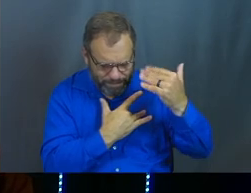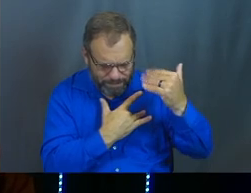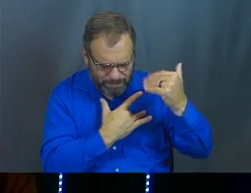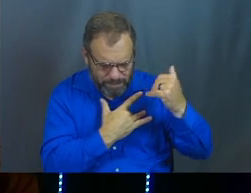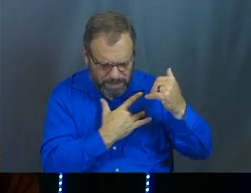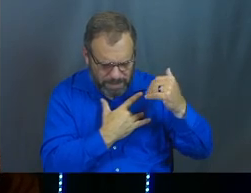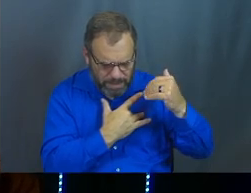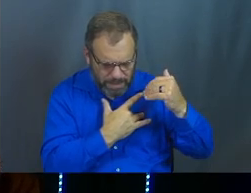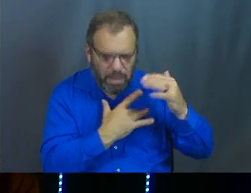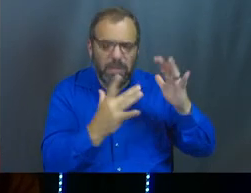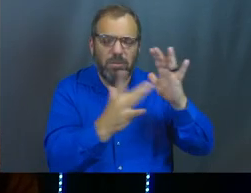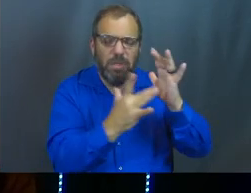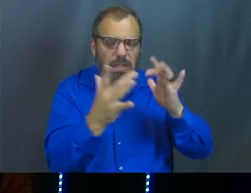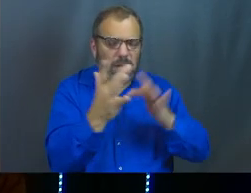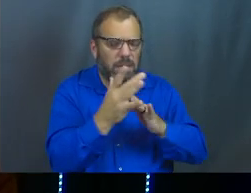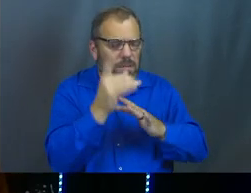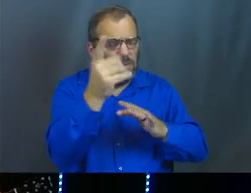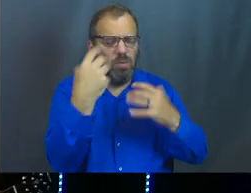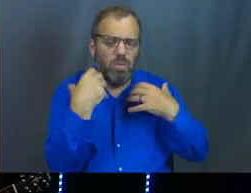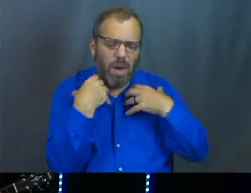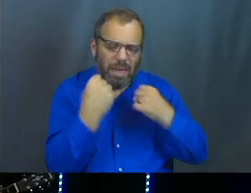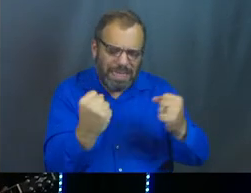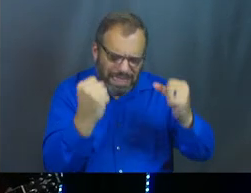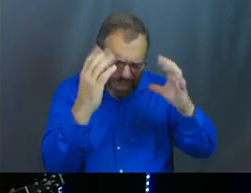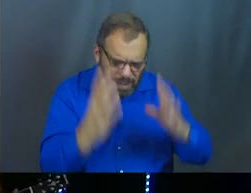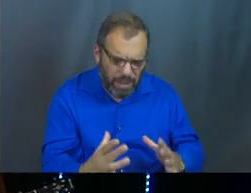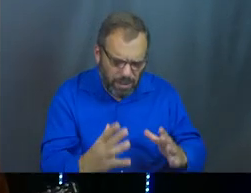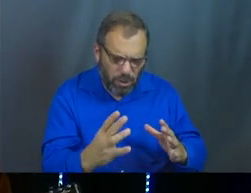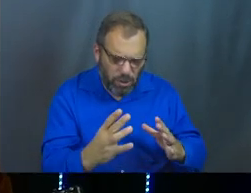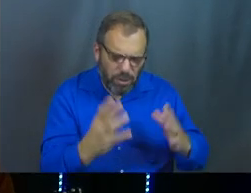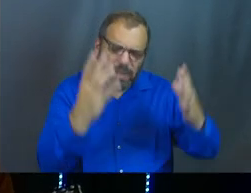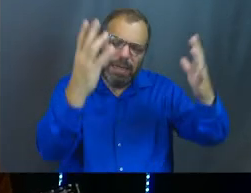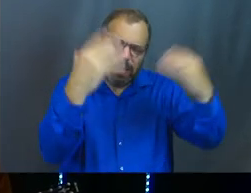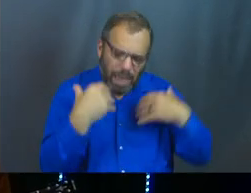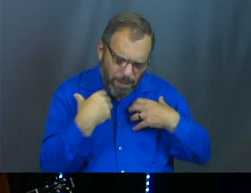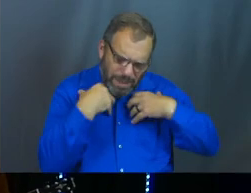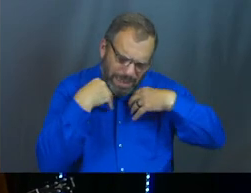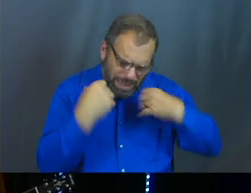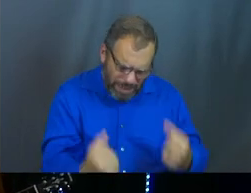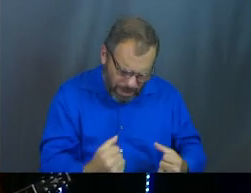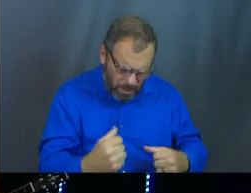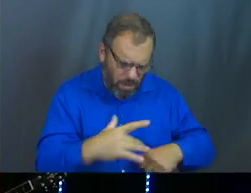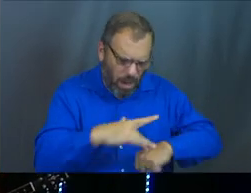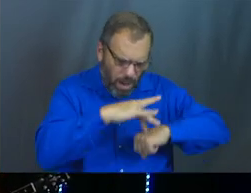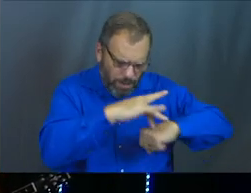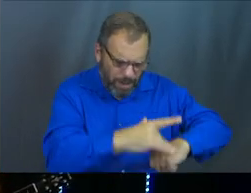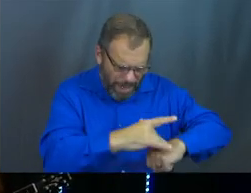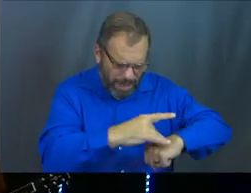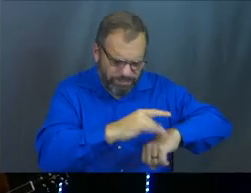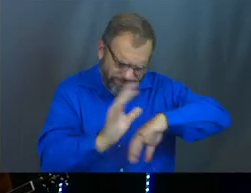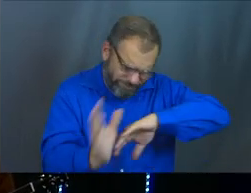Jesus, you are a healer. Come and heal us, Lord. Heal our past.